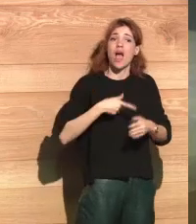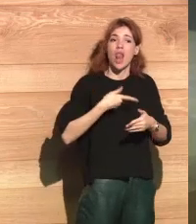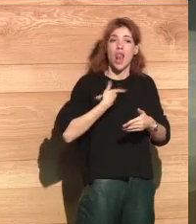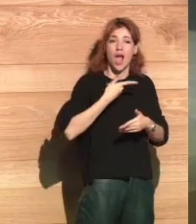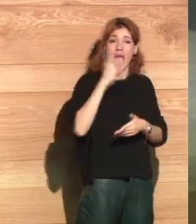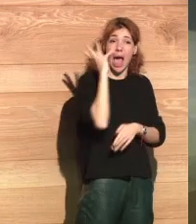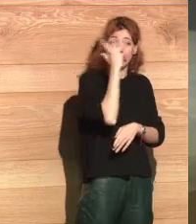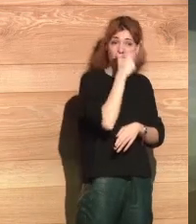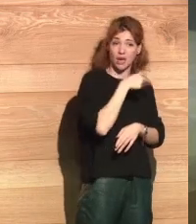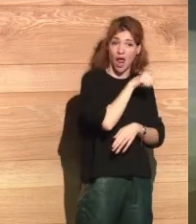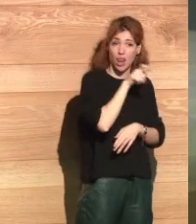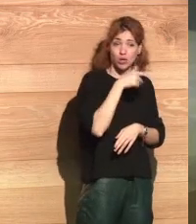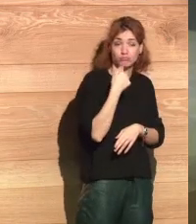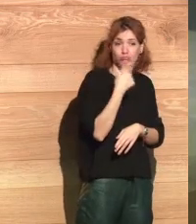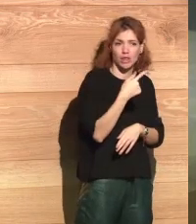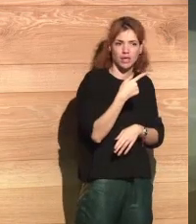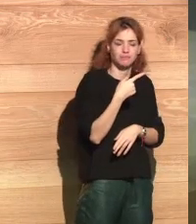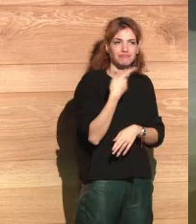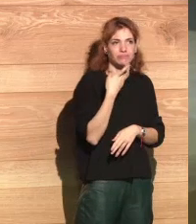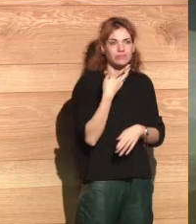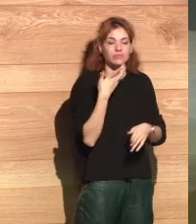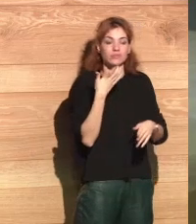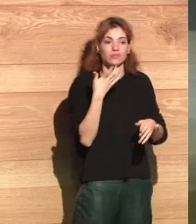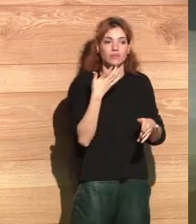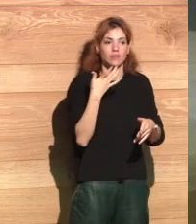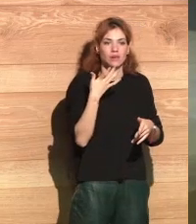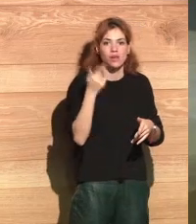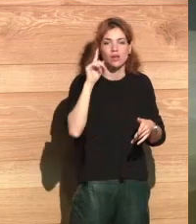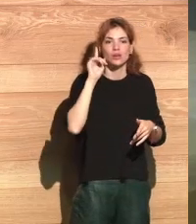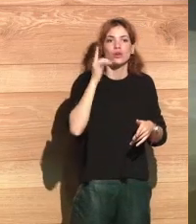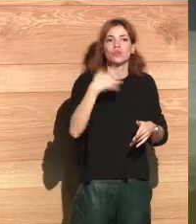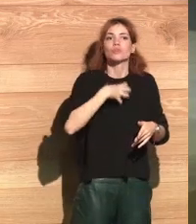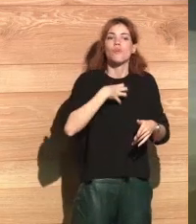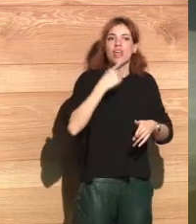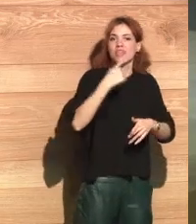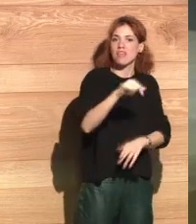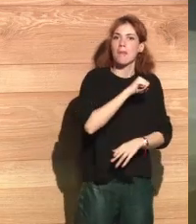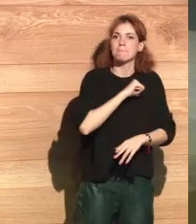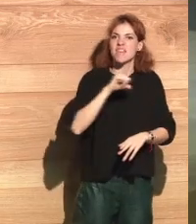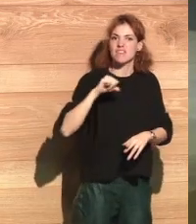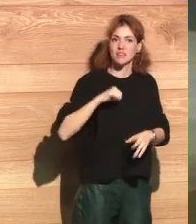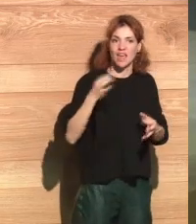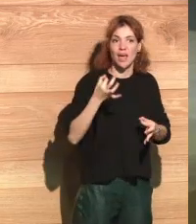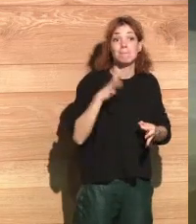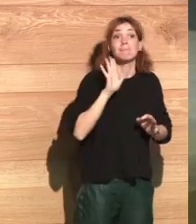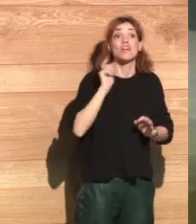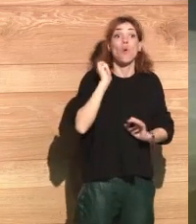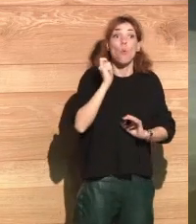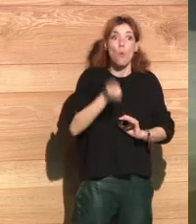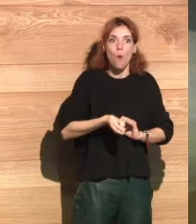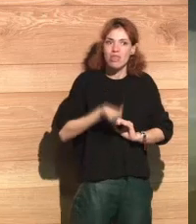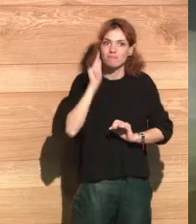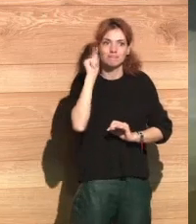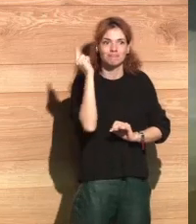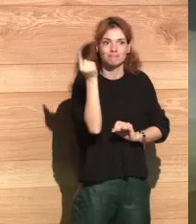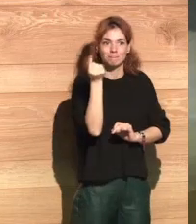you cannot define privacy, but a